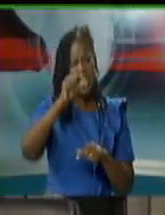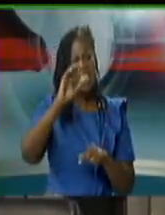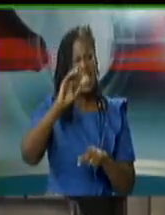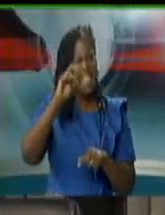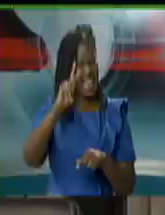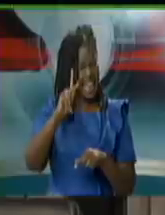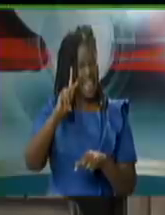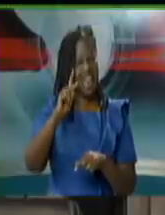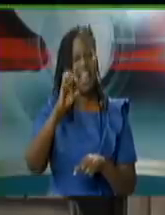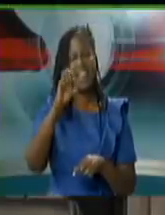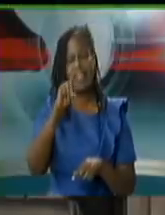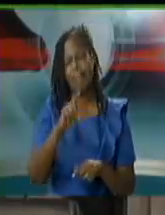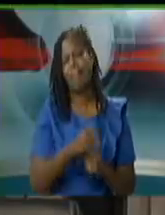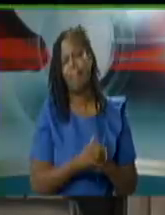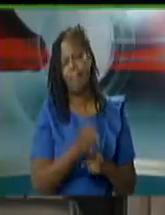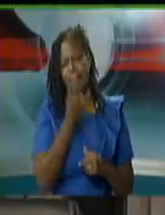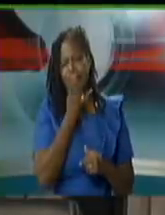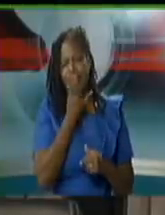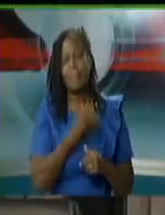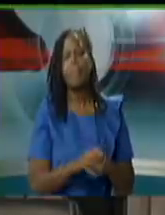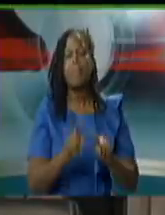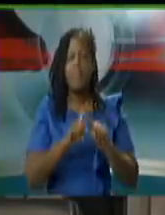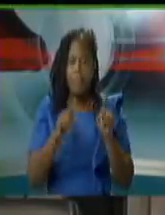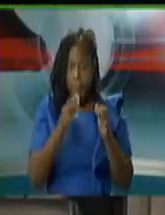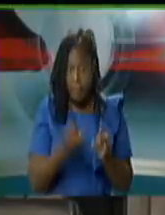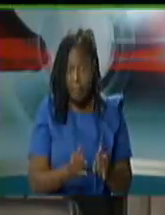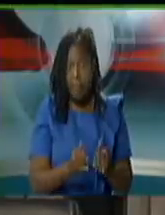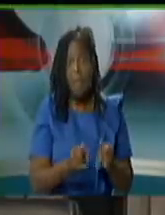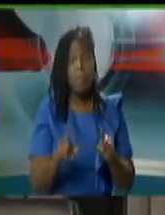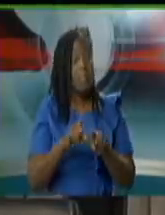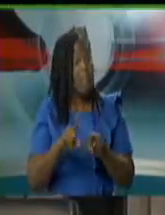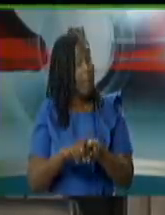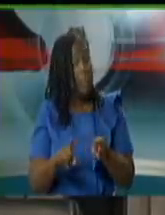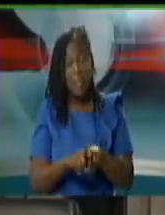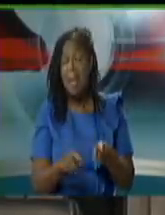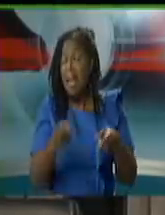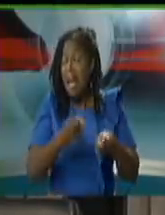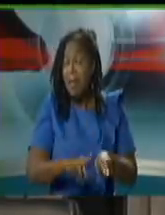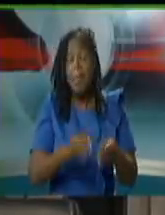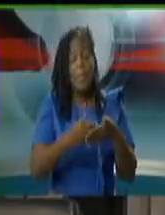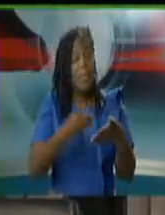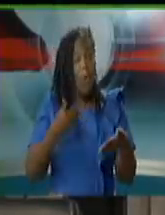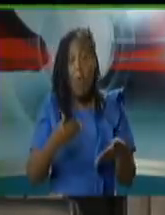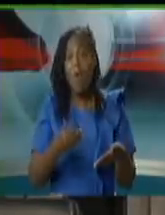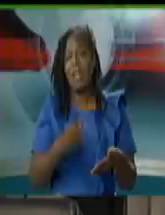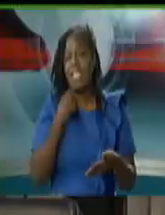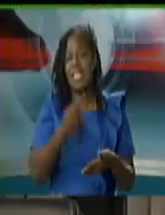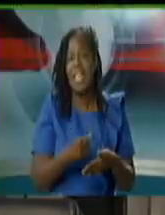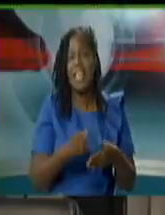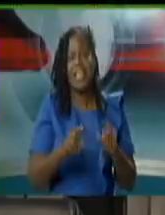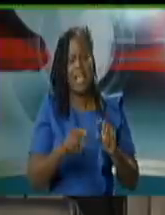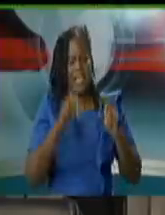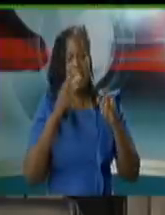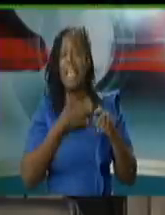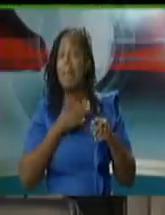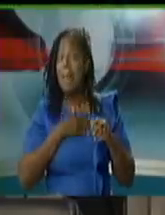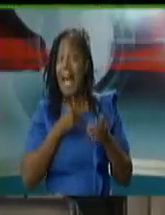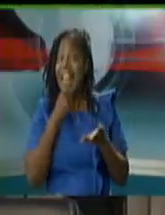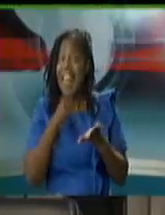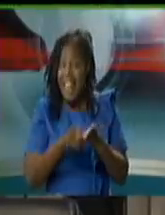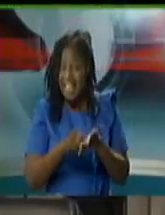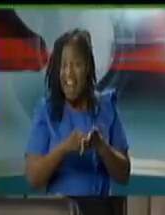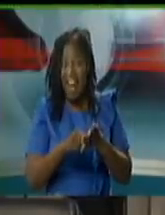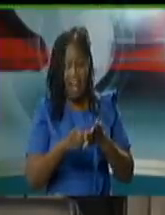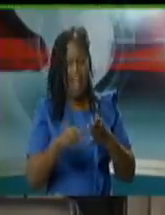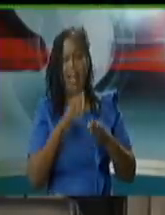letterhead and under that banner posted something on facebook there is so much there is so